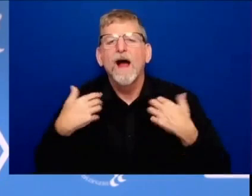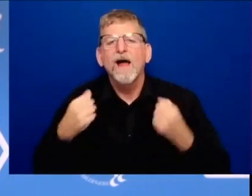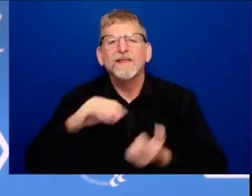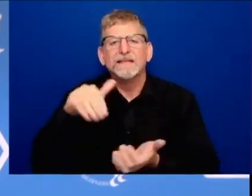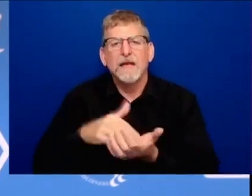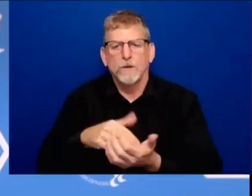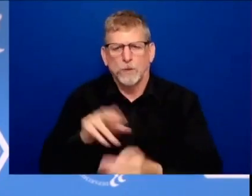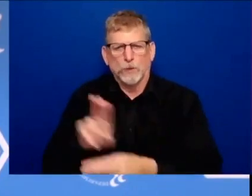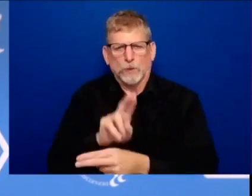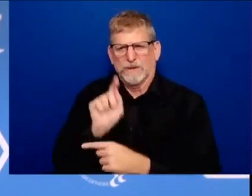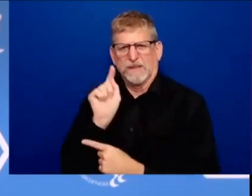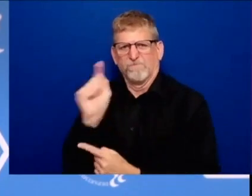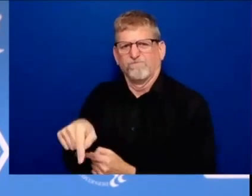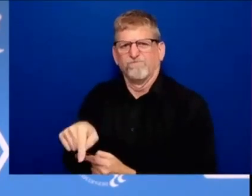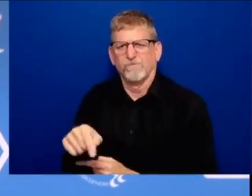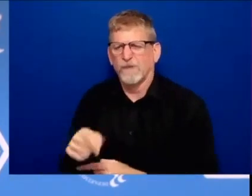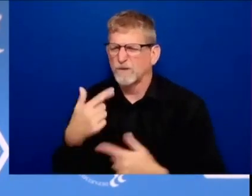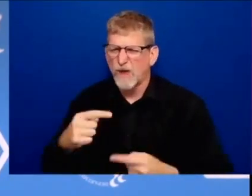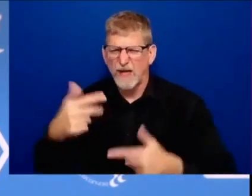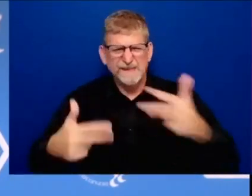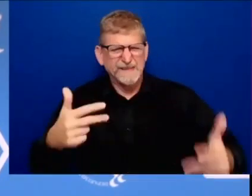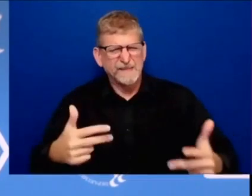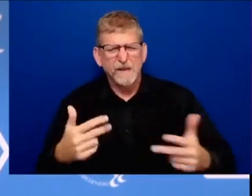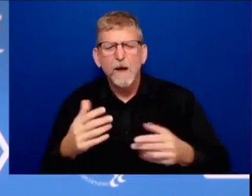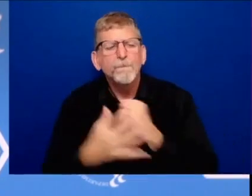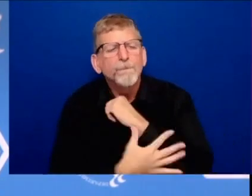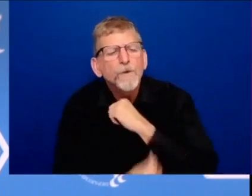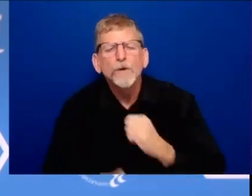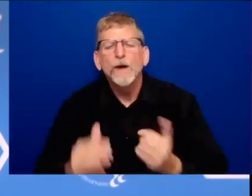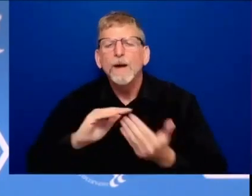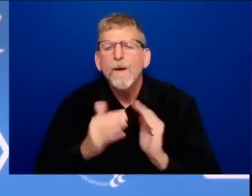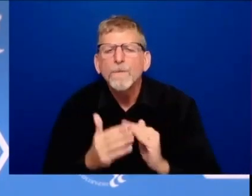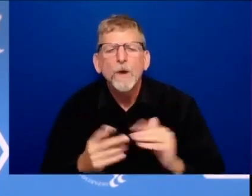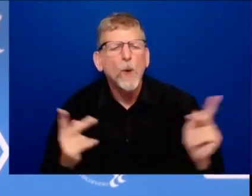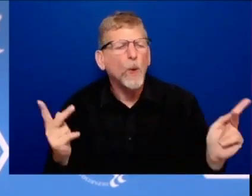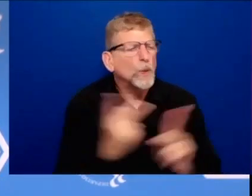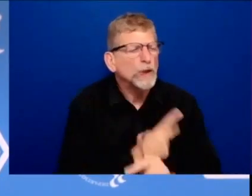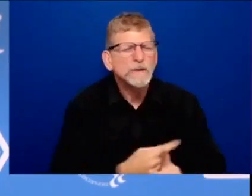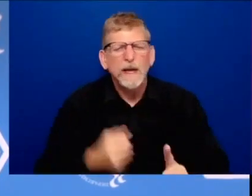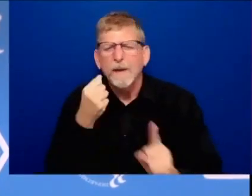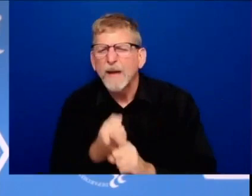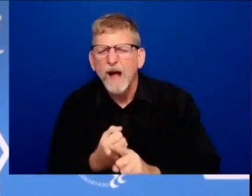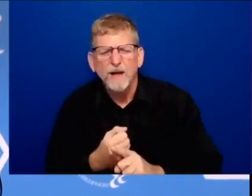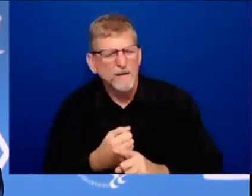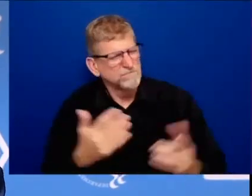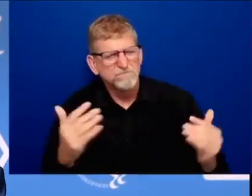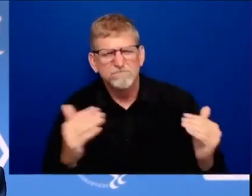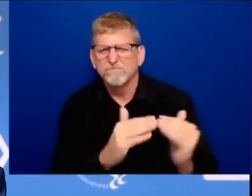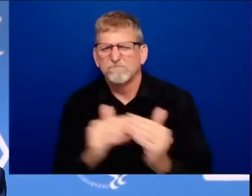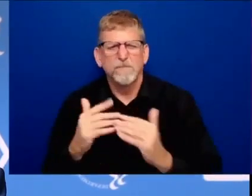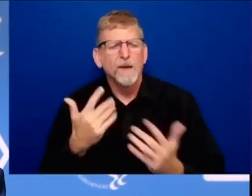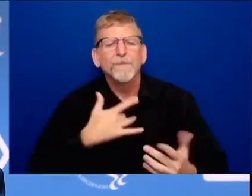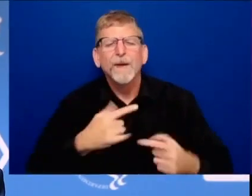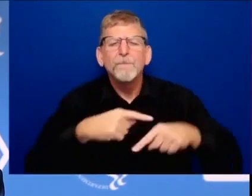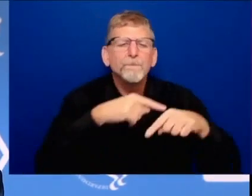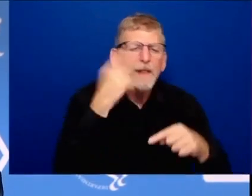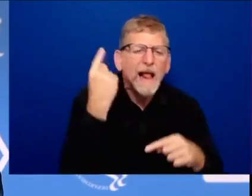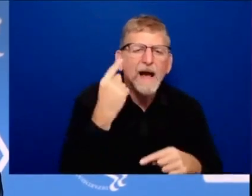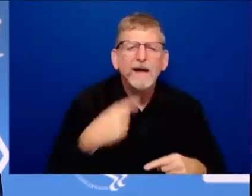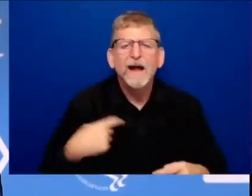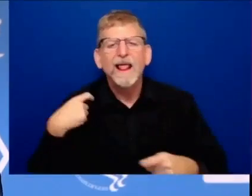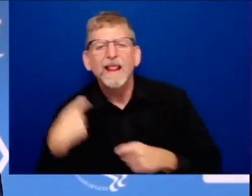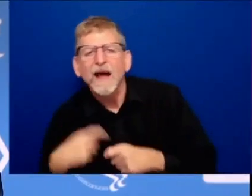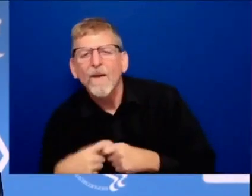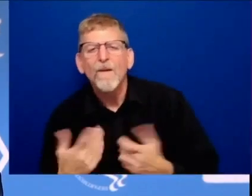most underserved areas in the country black latino native american and rural communities this is an